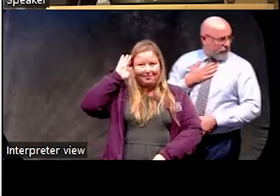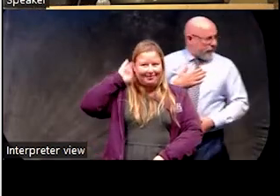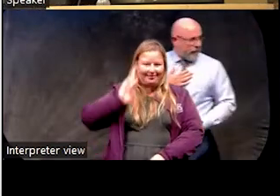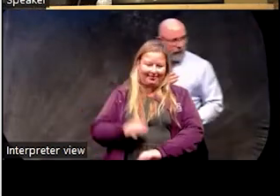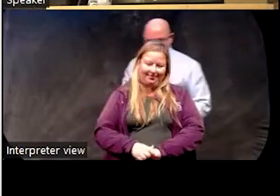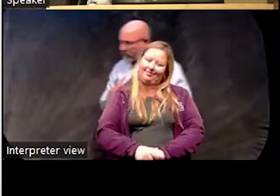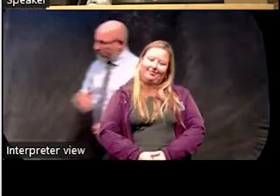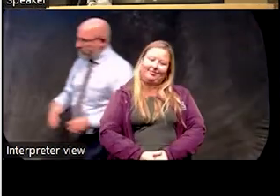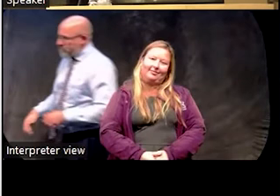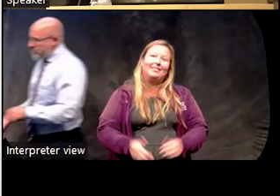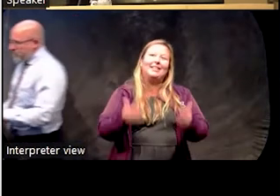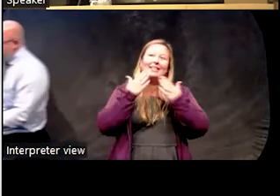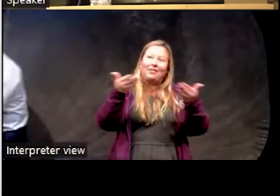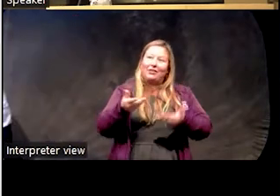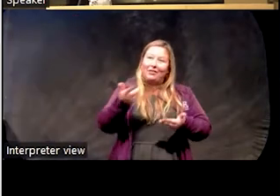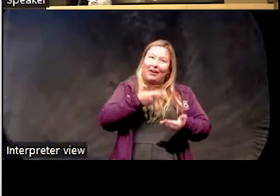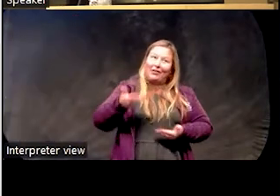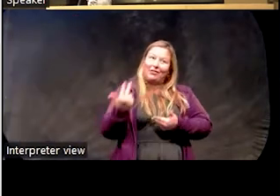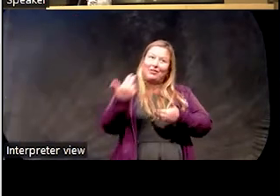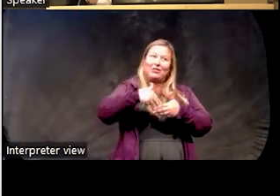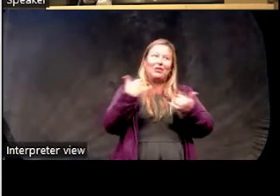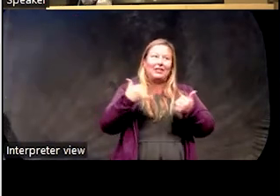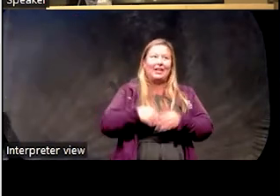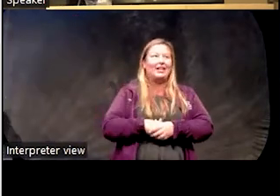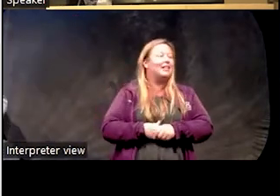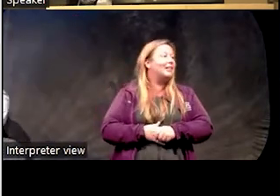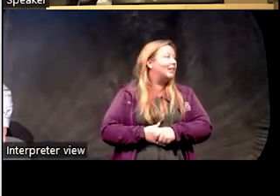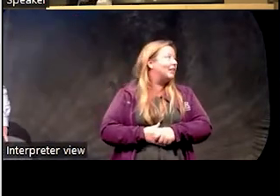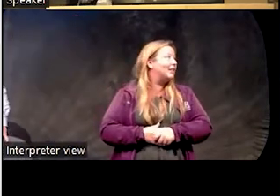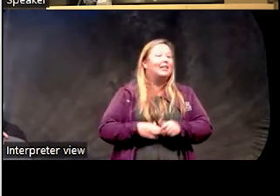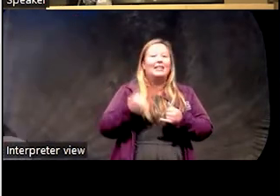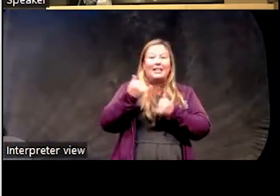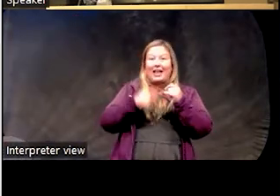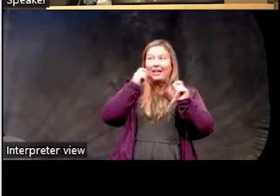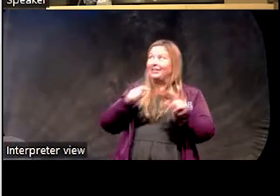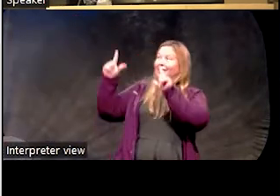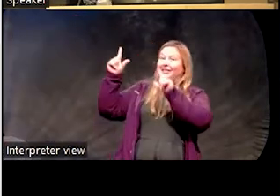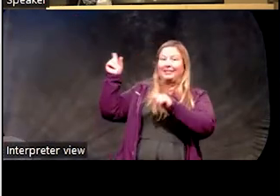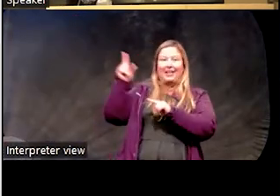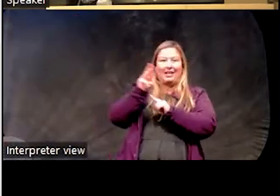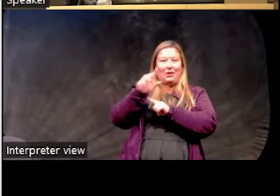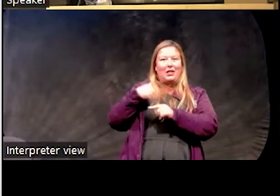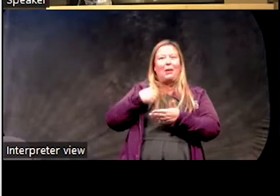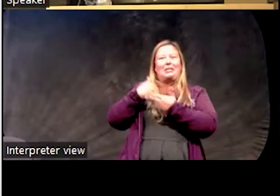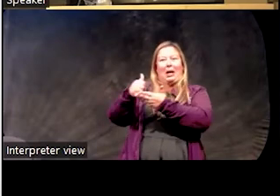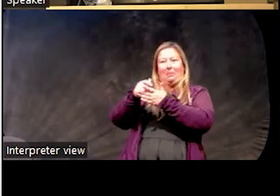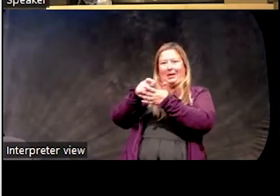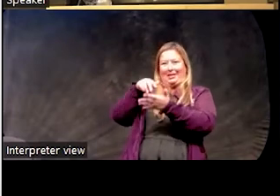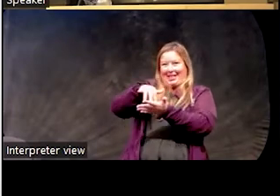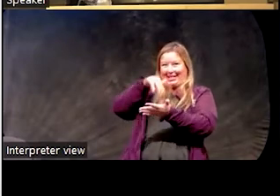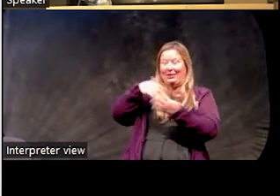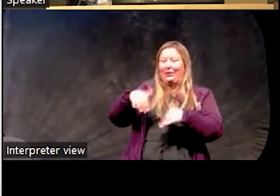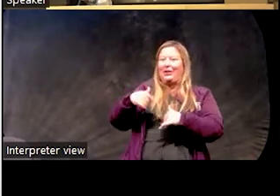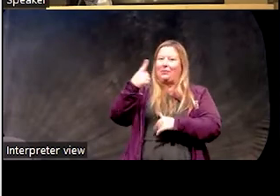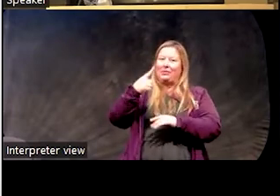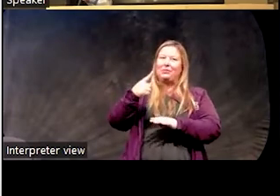All righty. Well, thanks for having us all here today. I just have to say the last slides that Will showed, I was helping on that study, and that